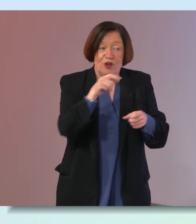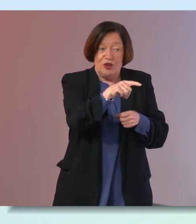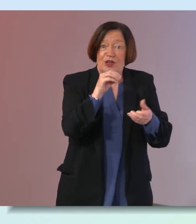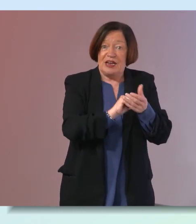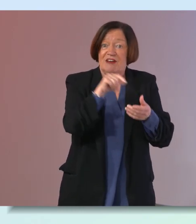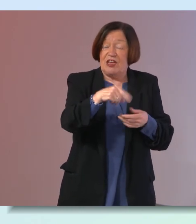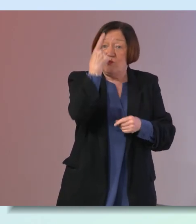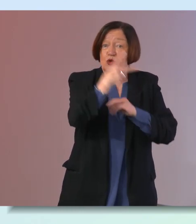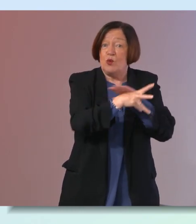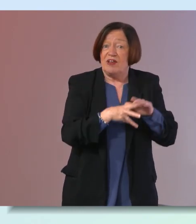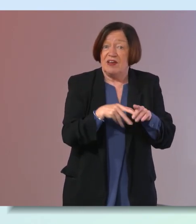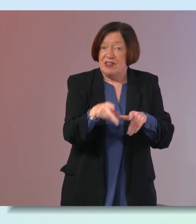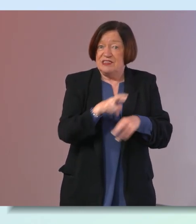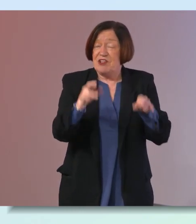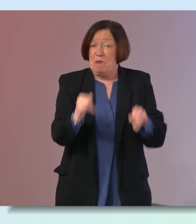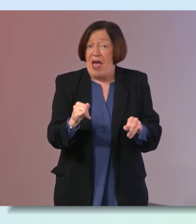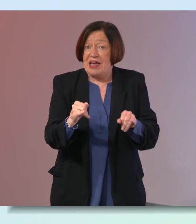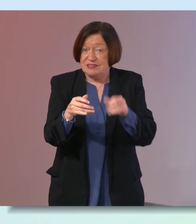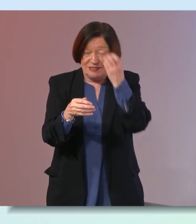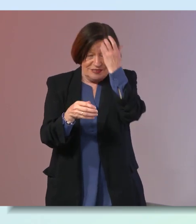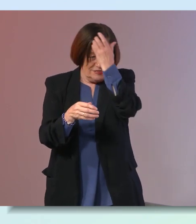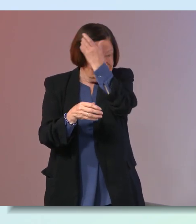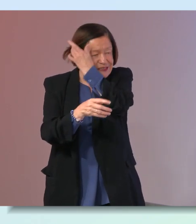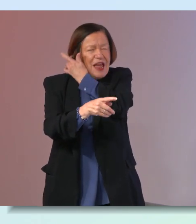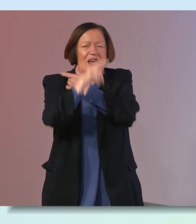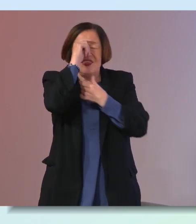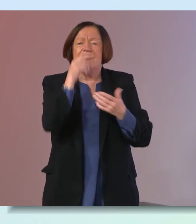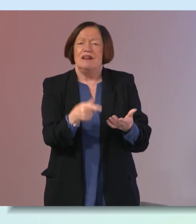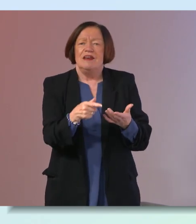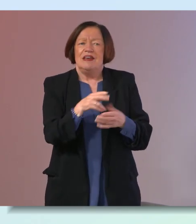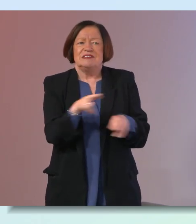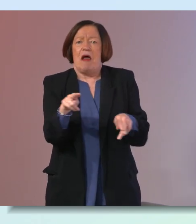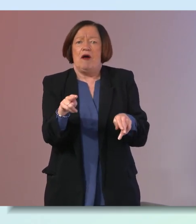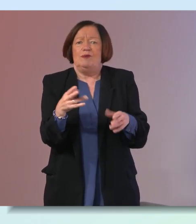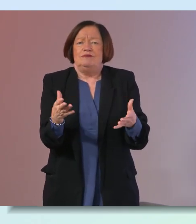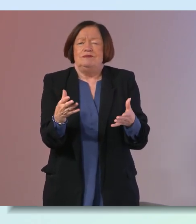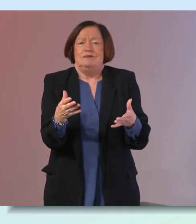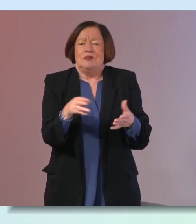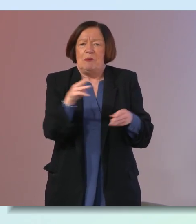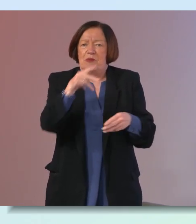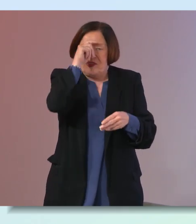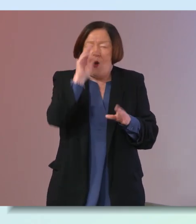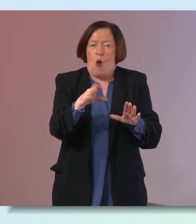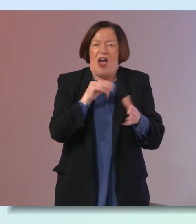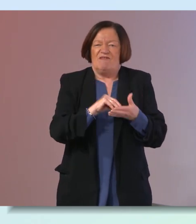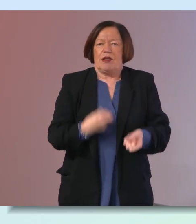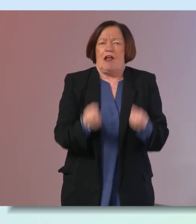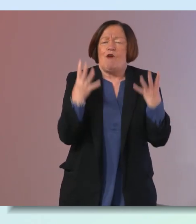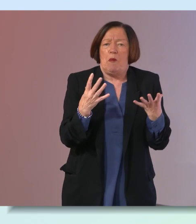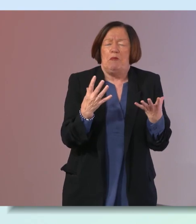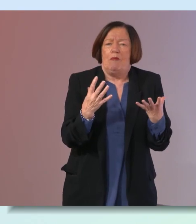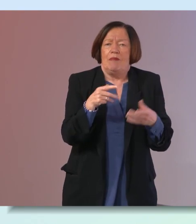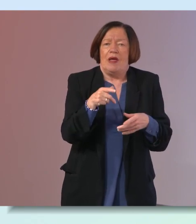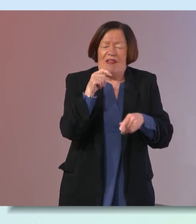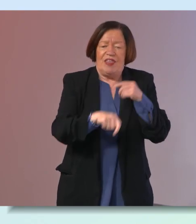that in a week in a week that's not bad so i think that's actually quite i think you know it's not like i mean you know people think okay i have to give up and then